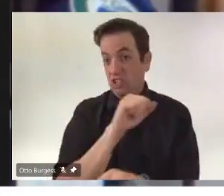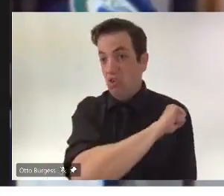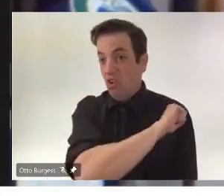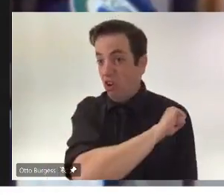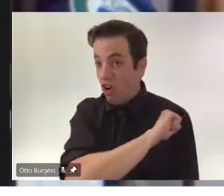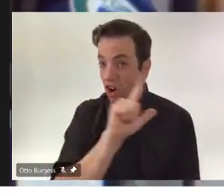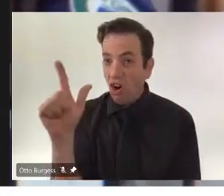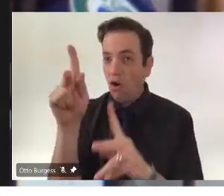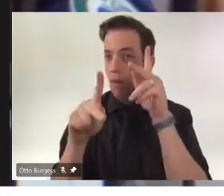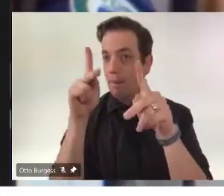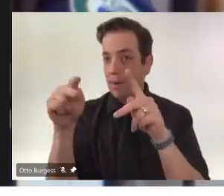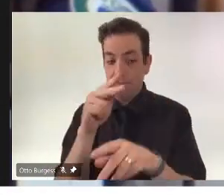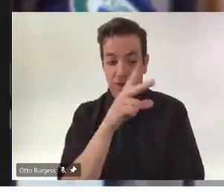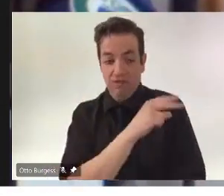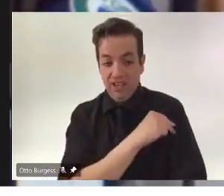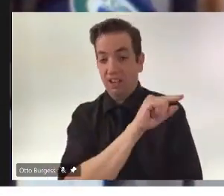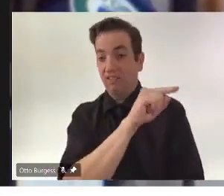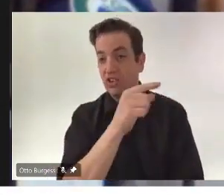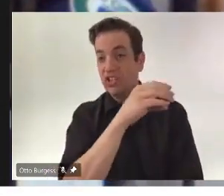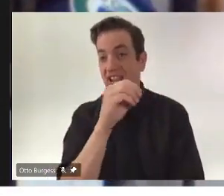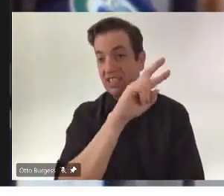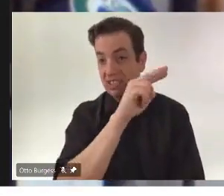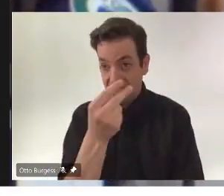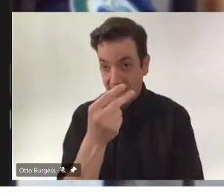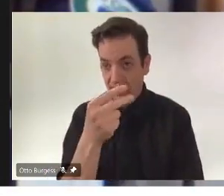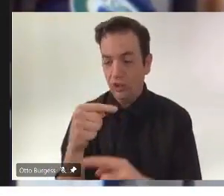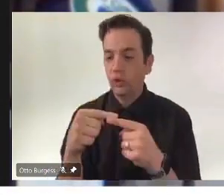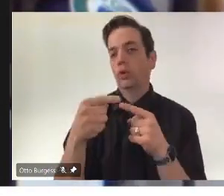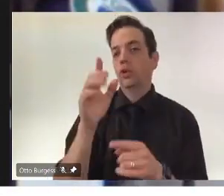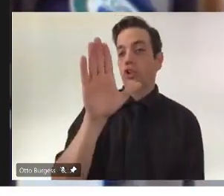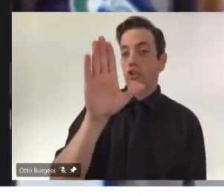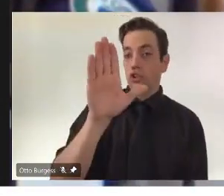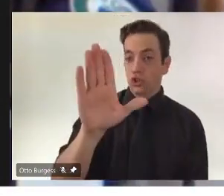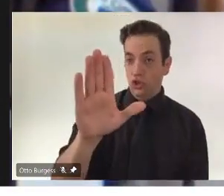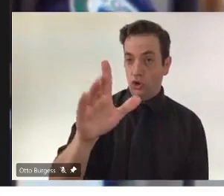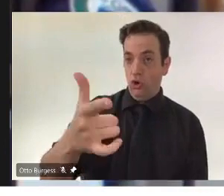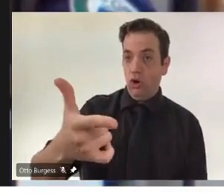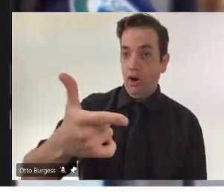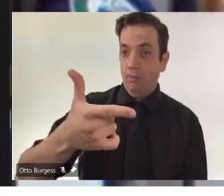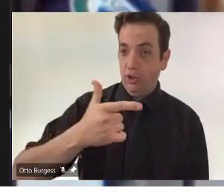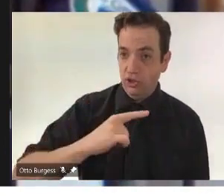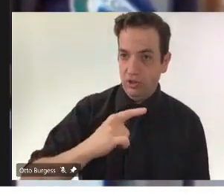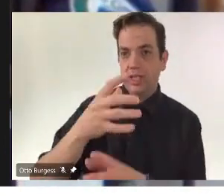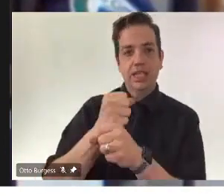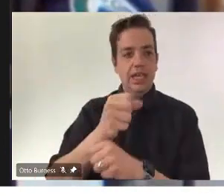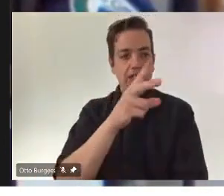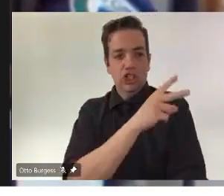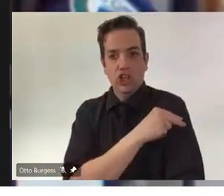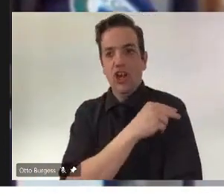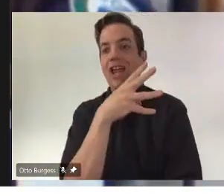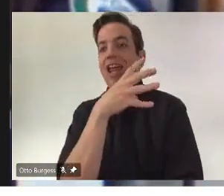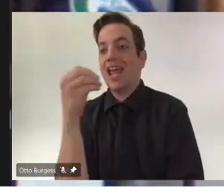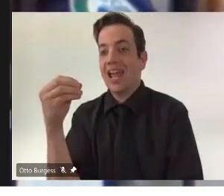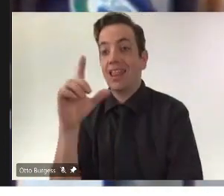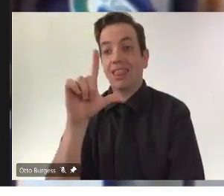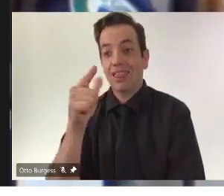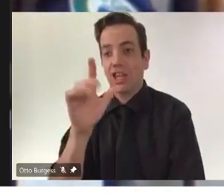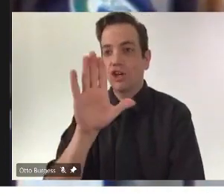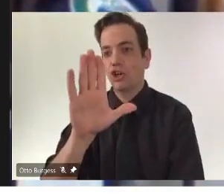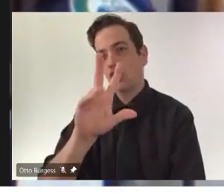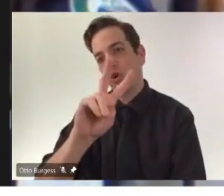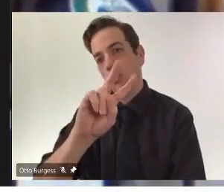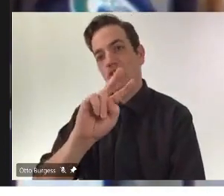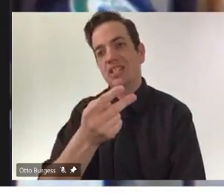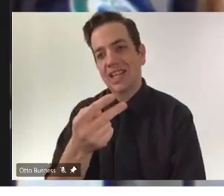your first shot. And when it's your turn, also get your second shot. Recognize there might be some challenges as demand is far